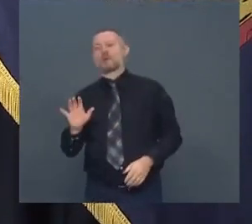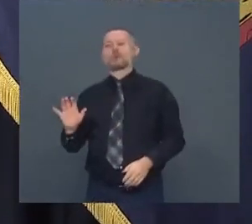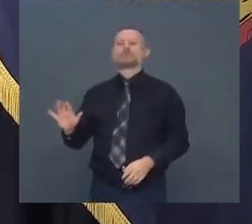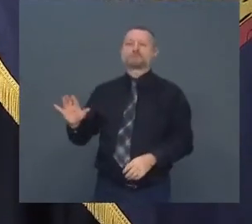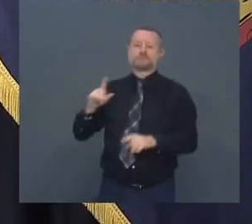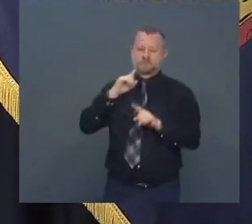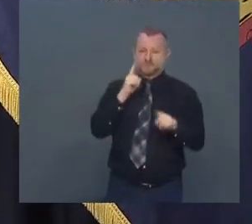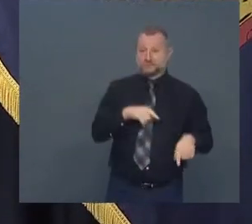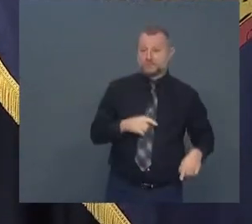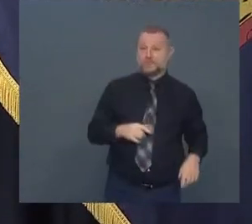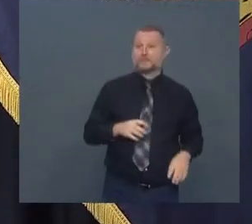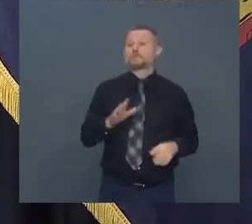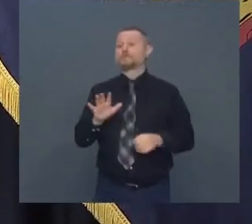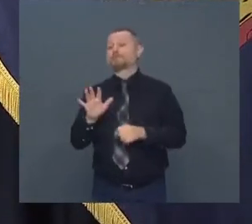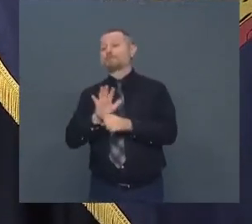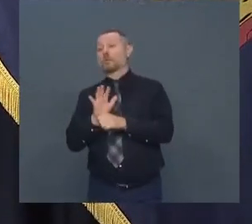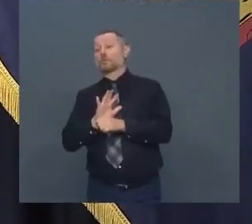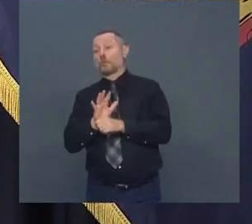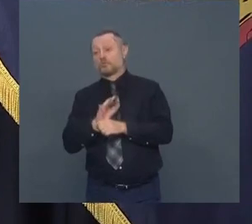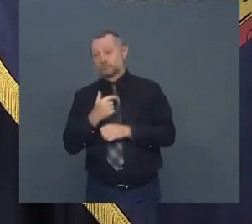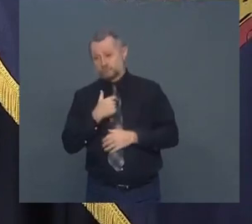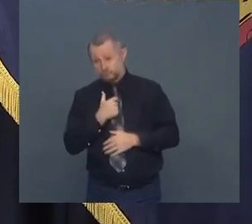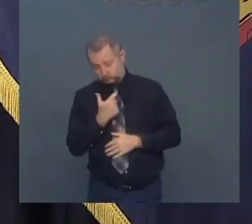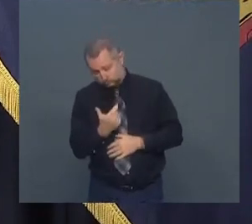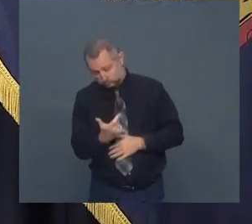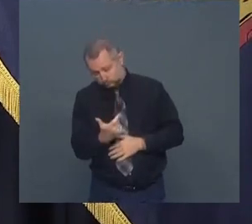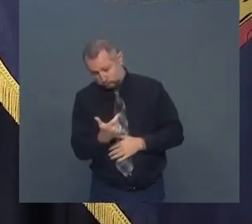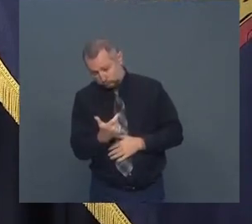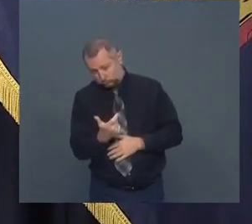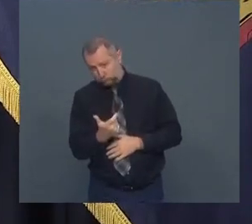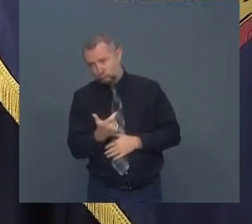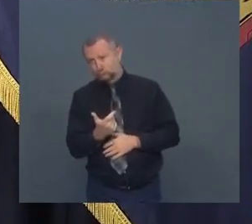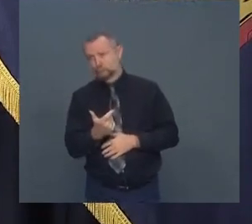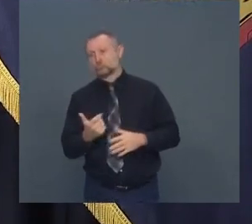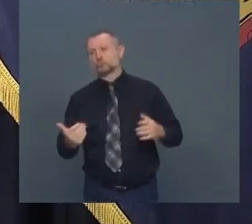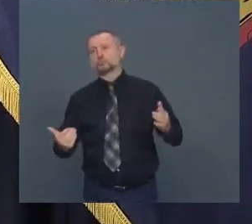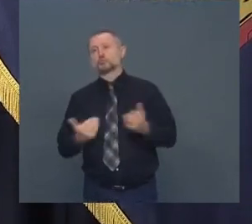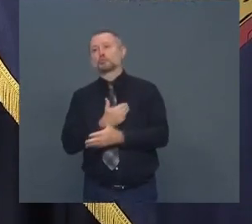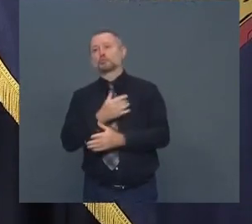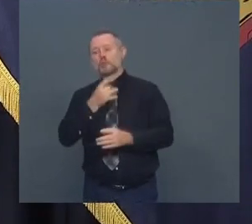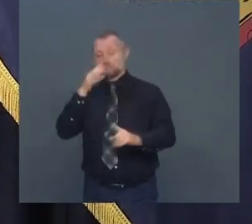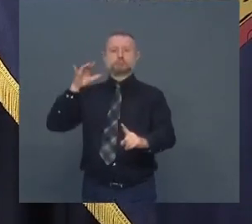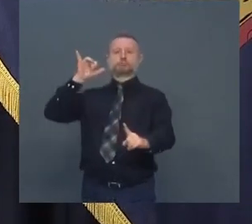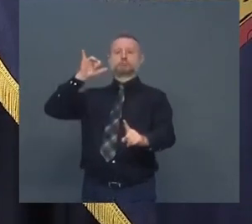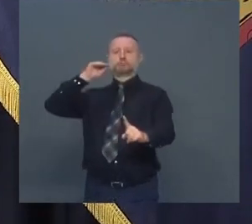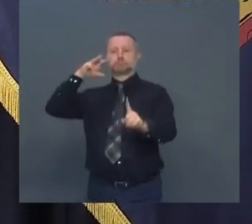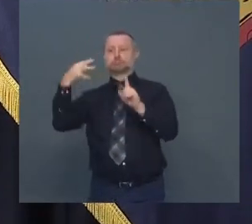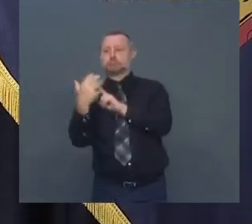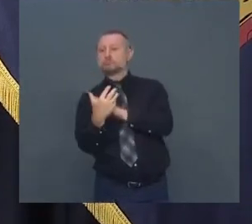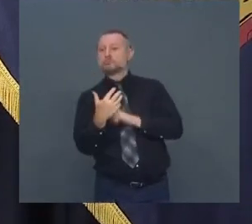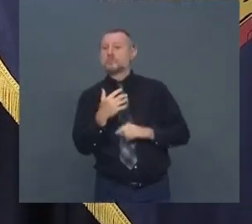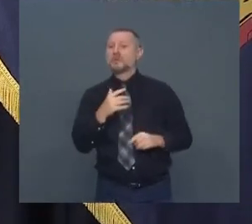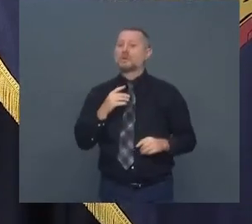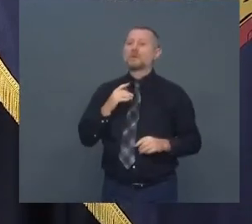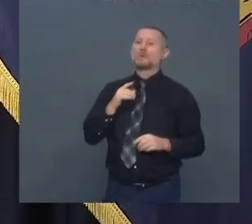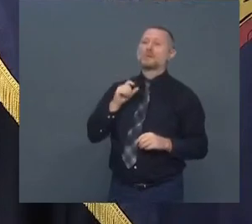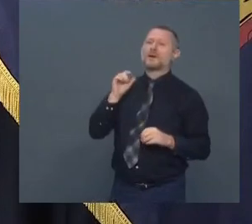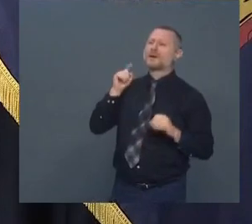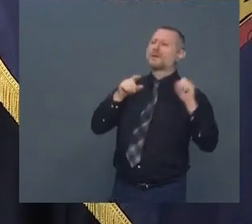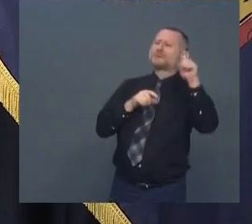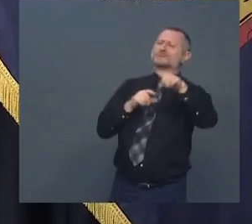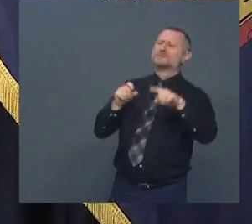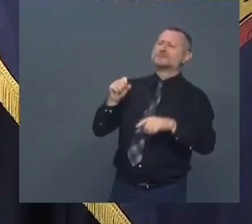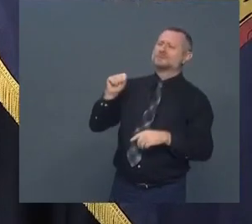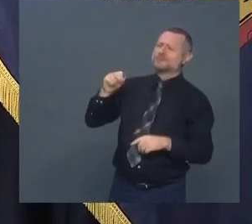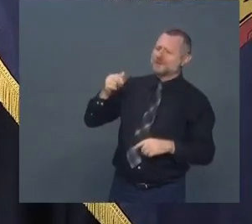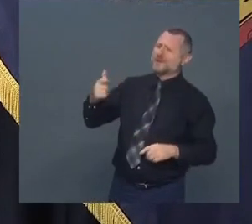The video did bring new light to the case. But she would have presumably had access to this video if she had jurisdiction since this occurred